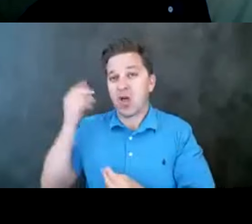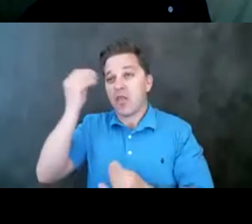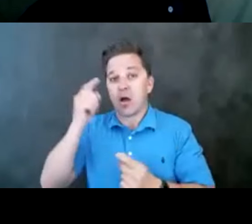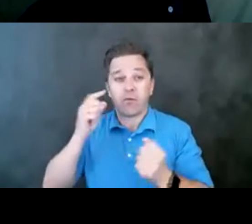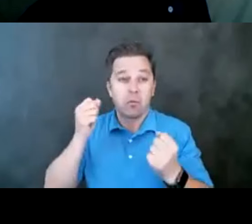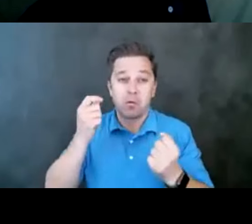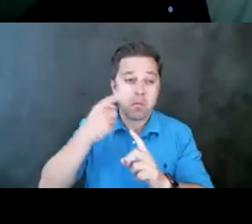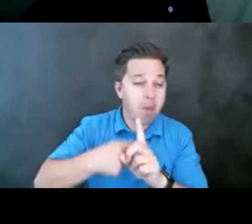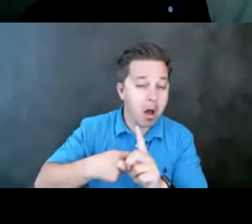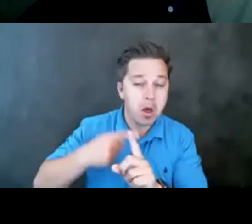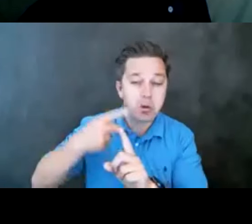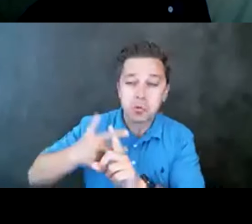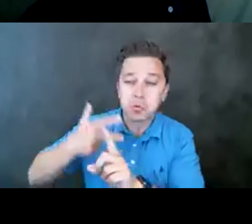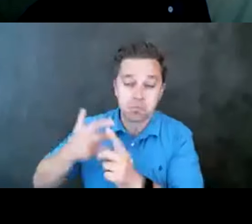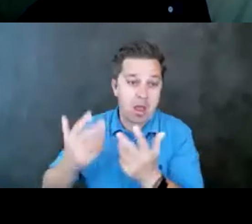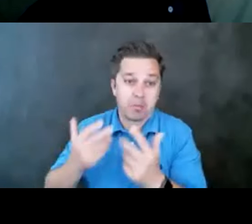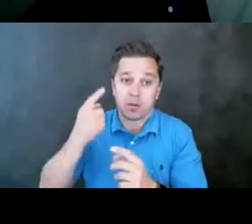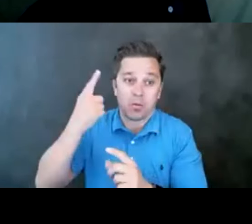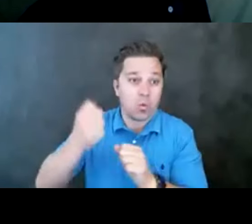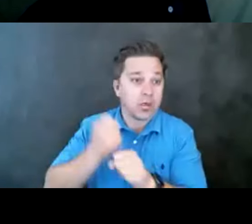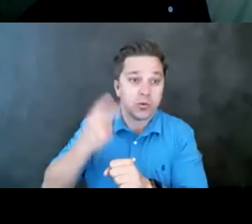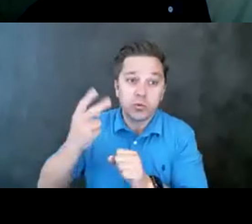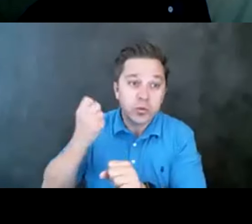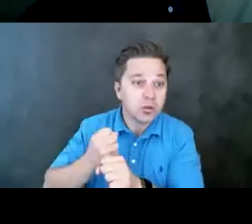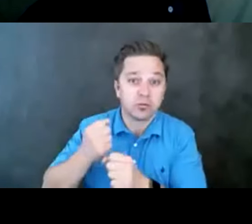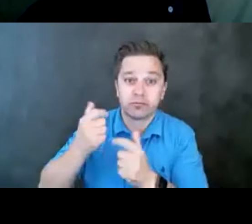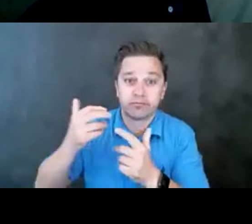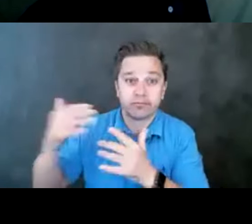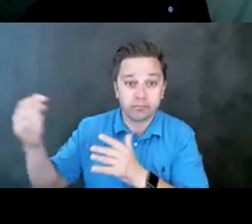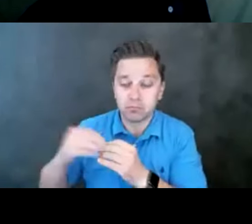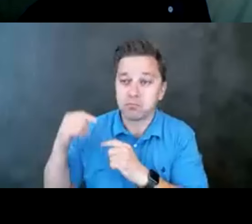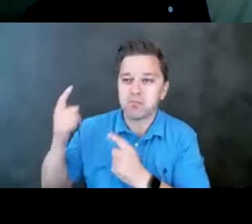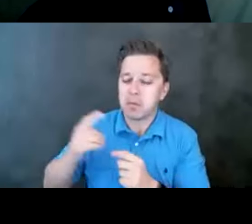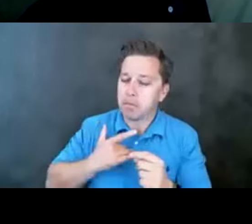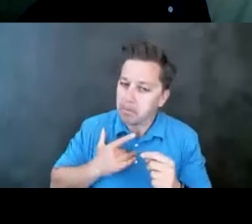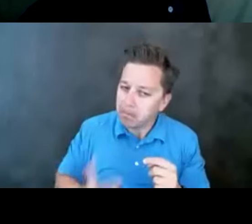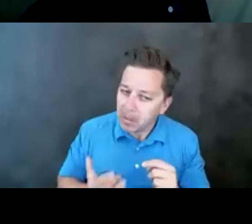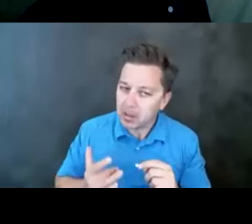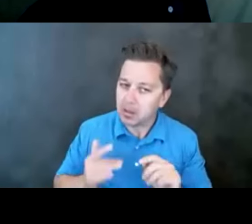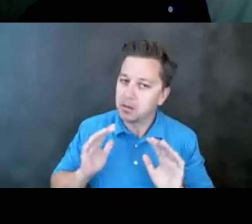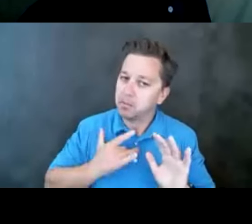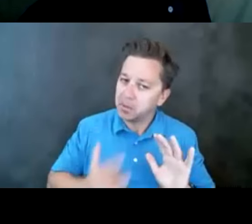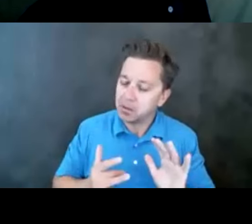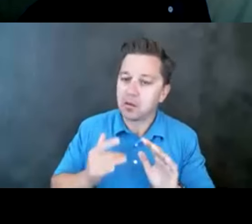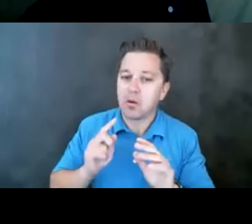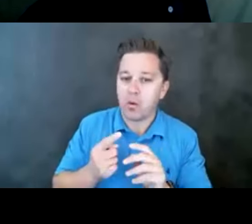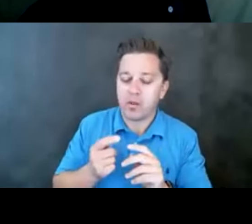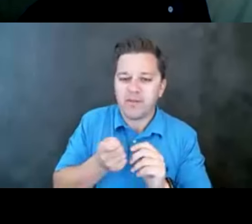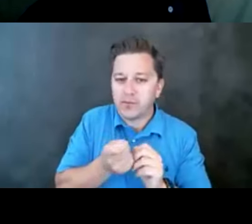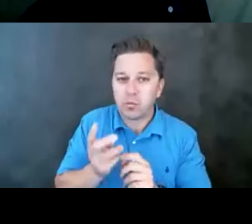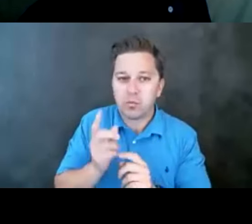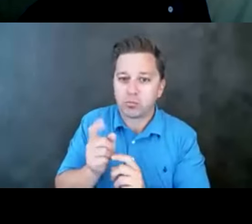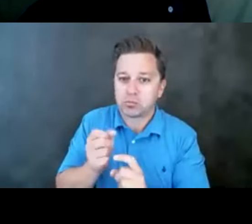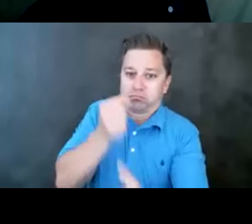even years. But within that time frame, there's likely only a handful of moments where that person is in so much emotional